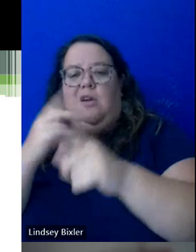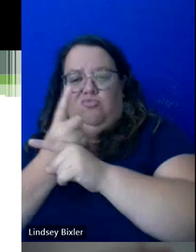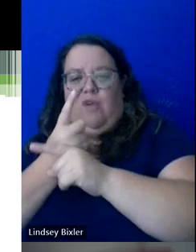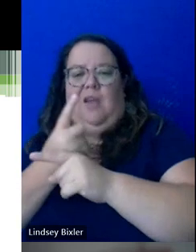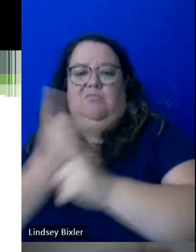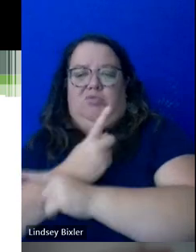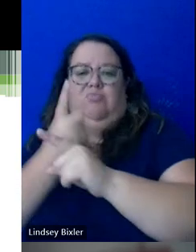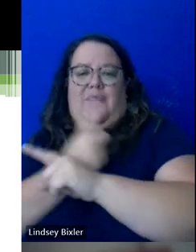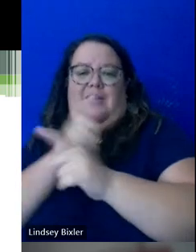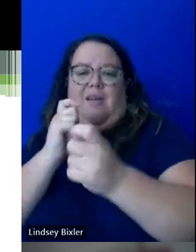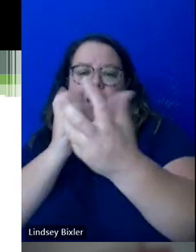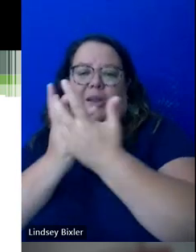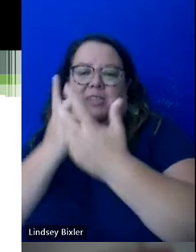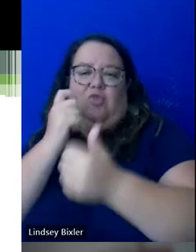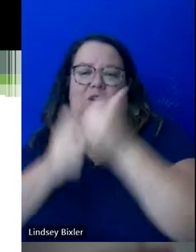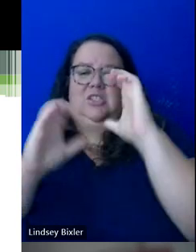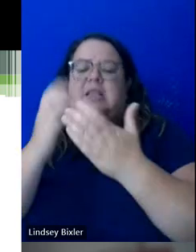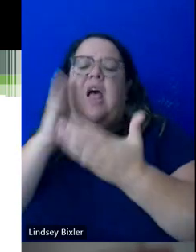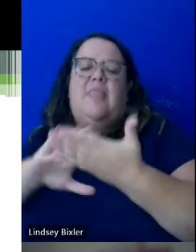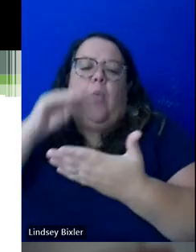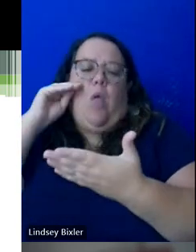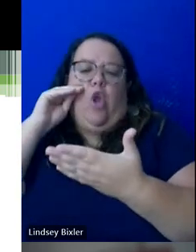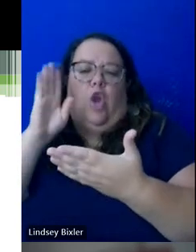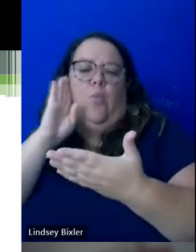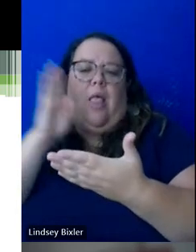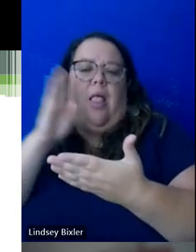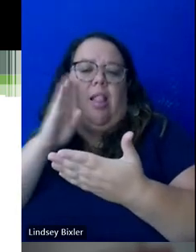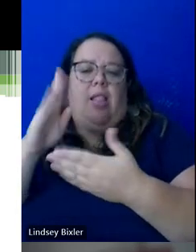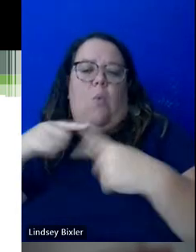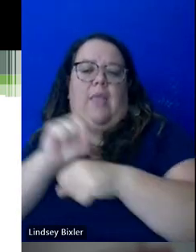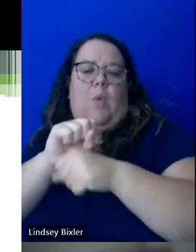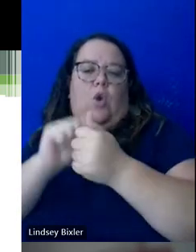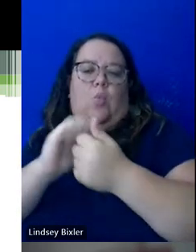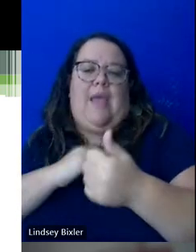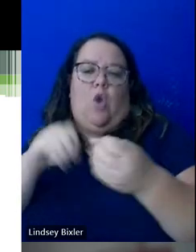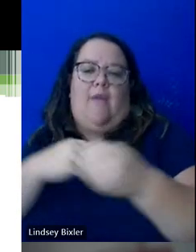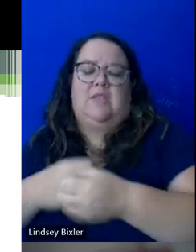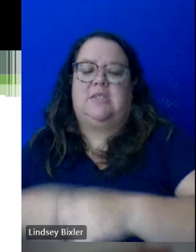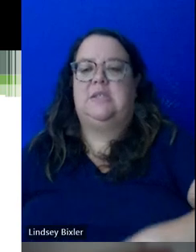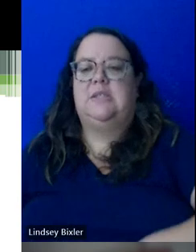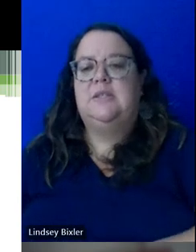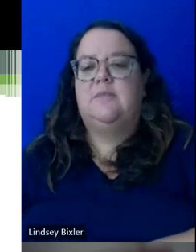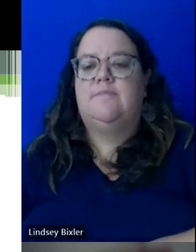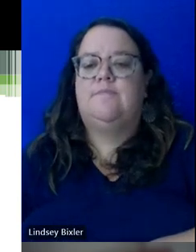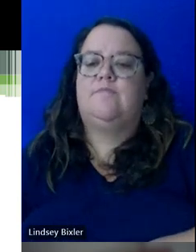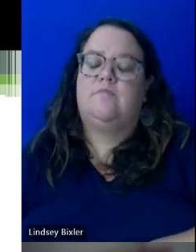Again, more that they will learn as they work with our office. And then